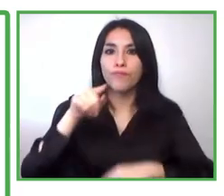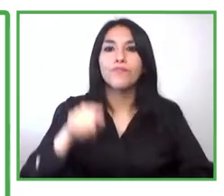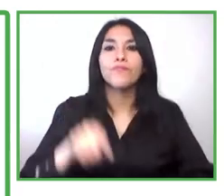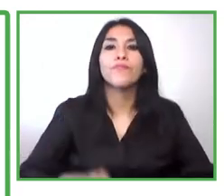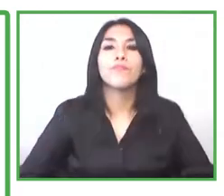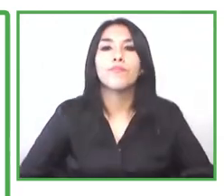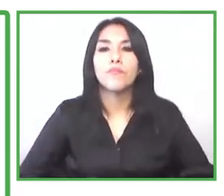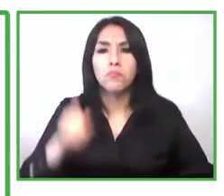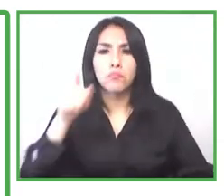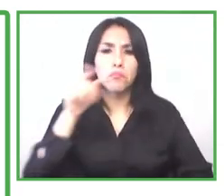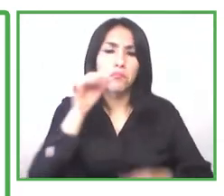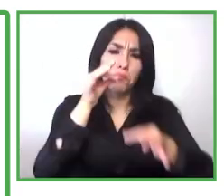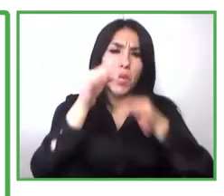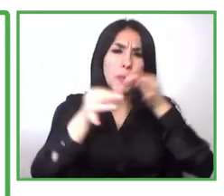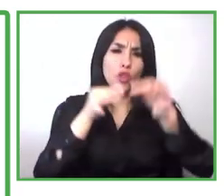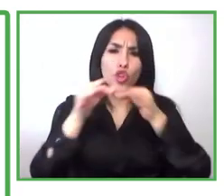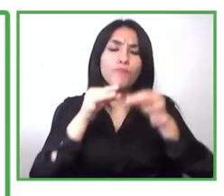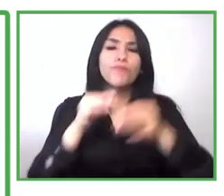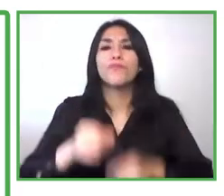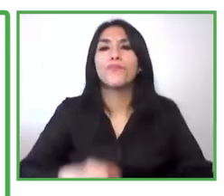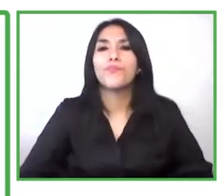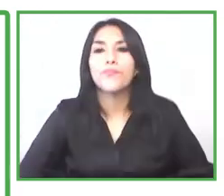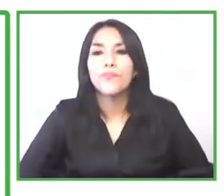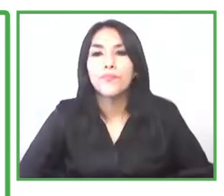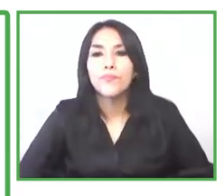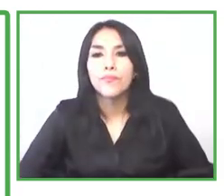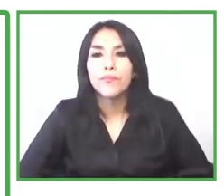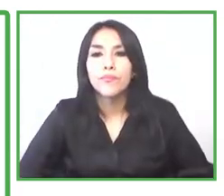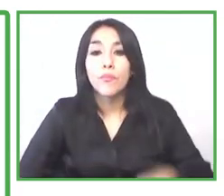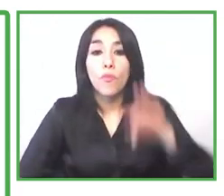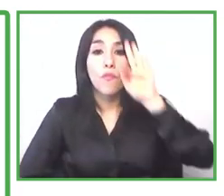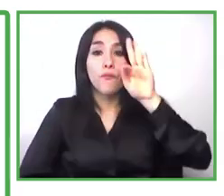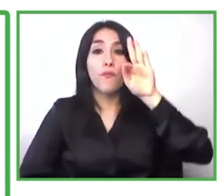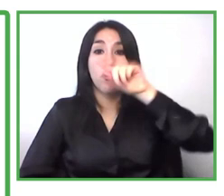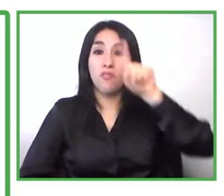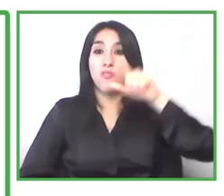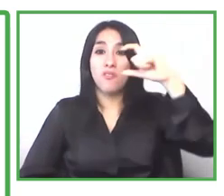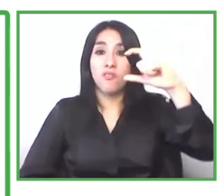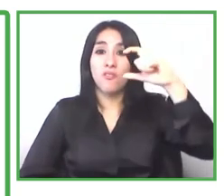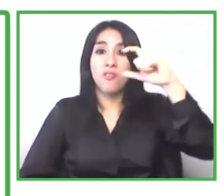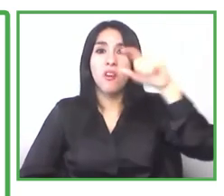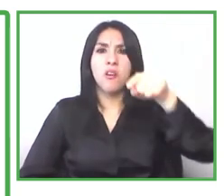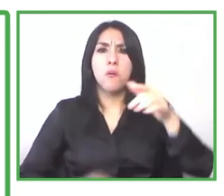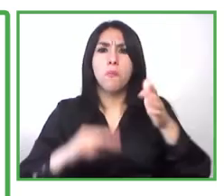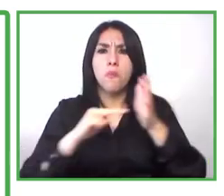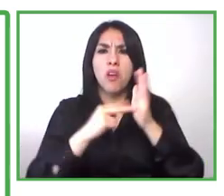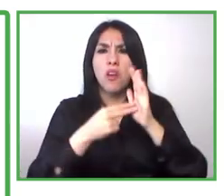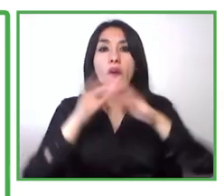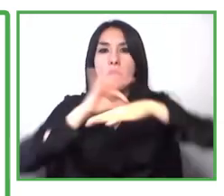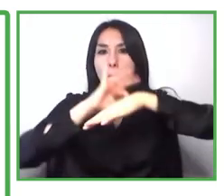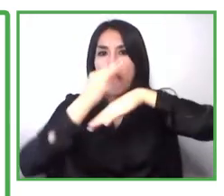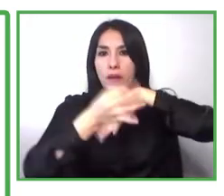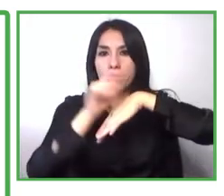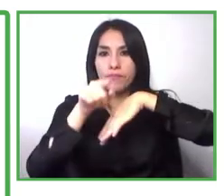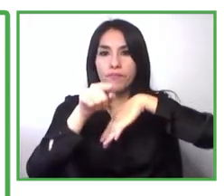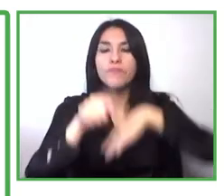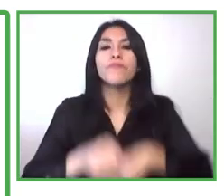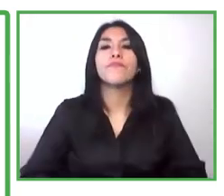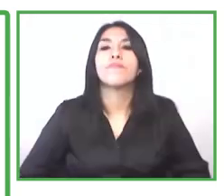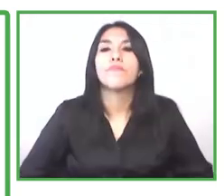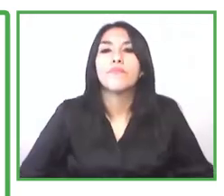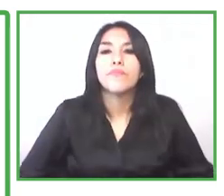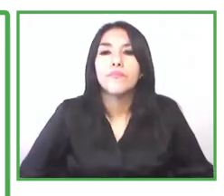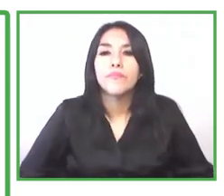this is a project led by saldarria concha foundation let me tell you quickly that this is a colombian foundation